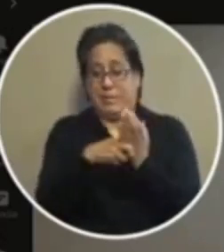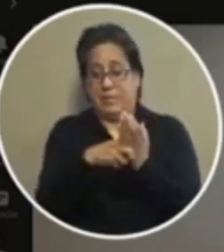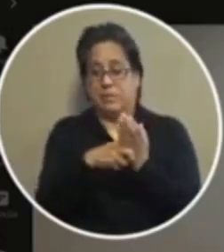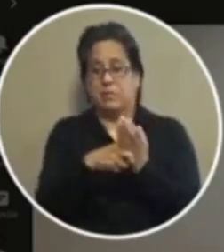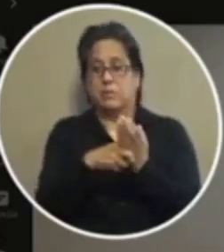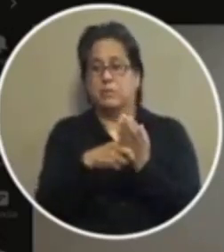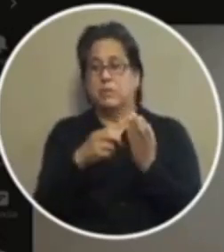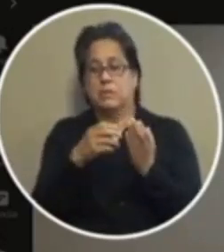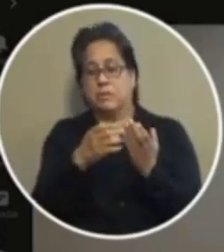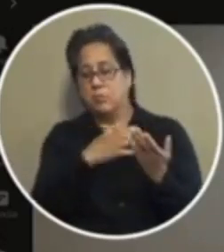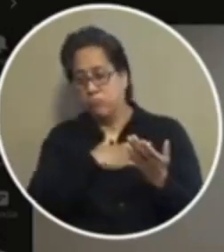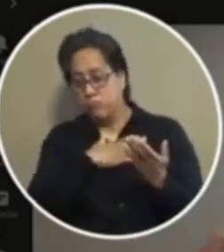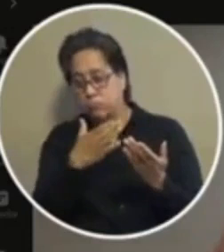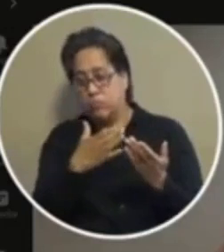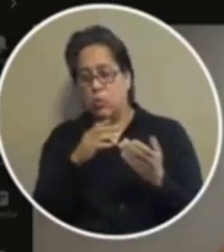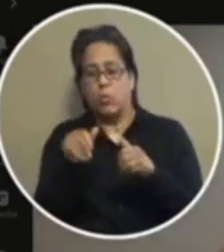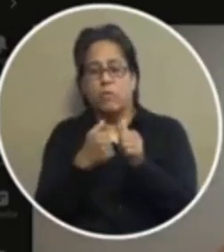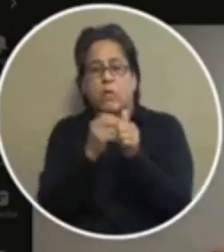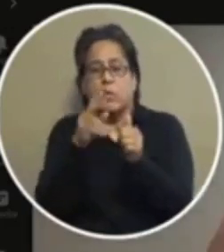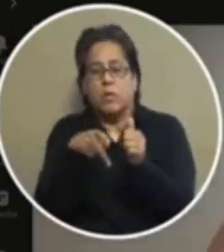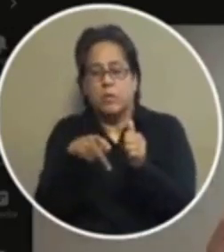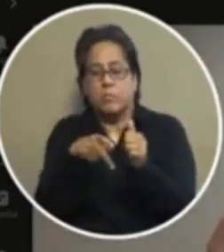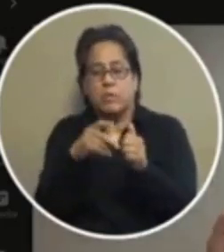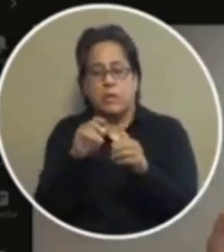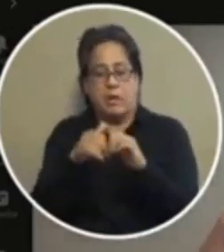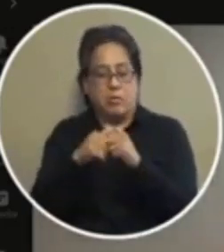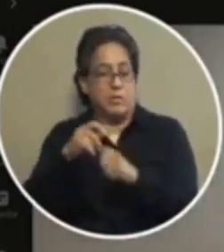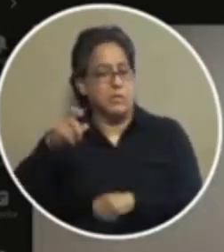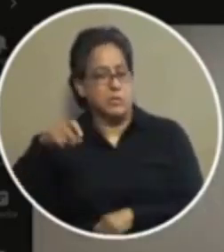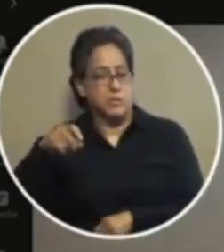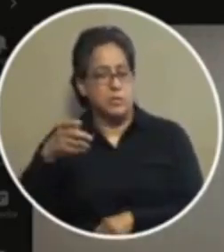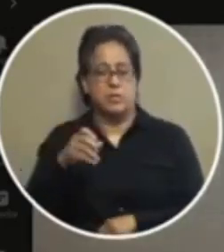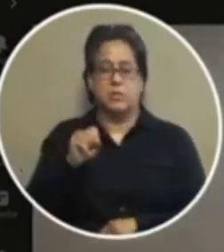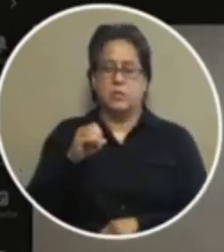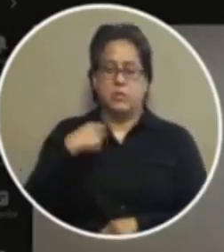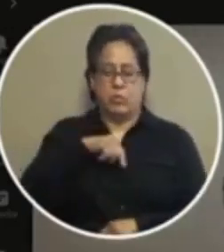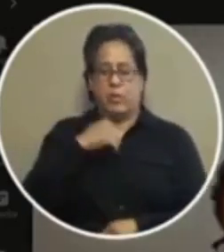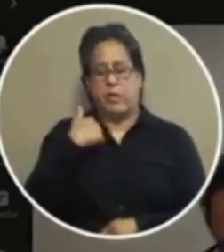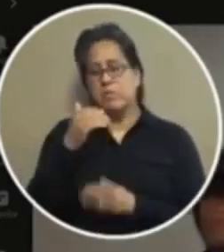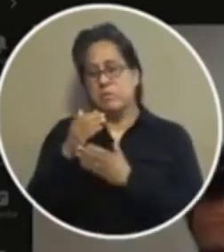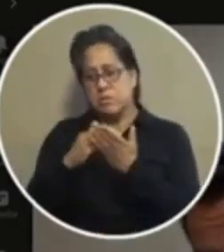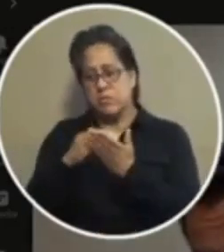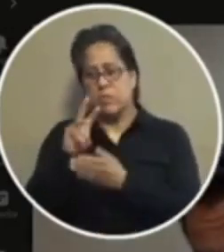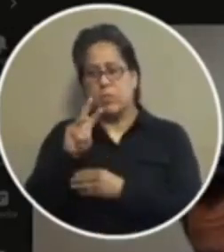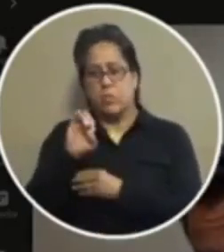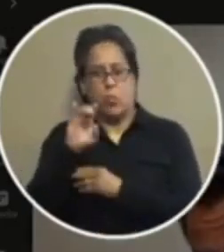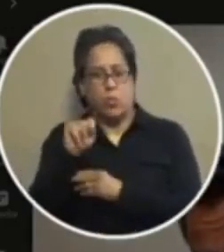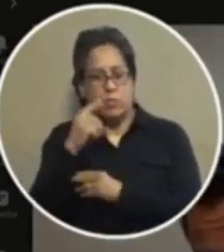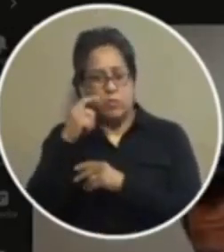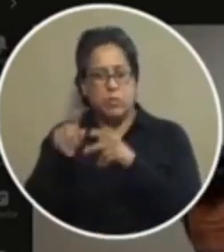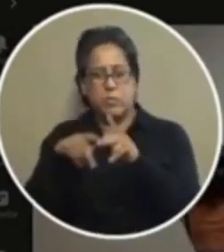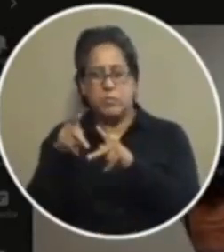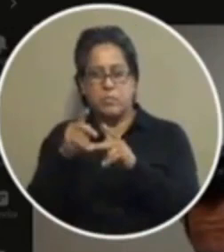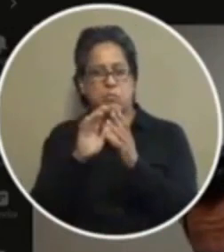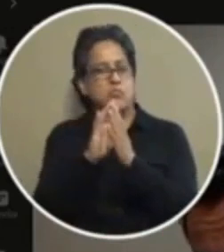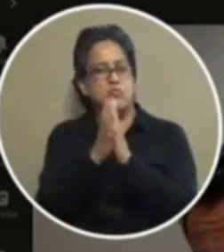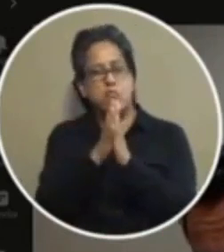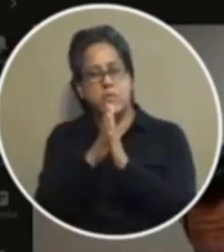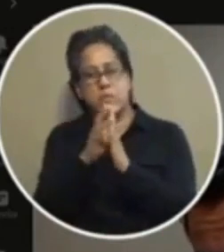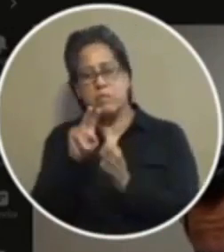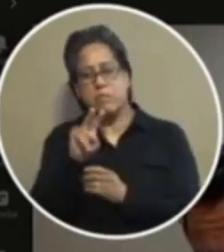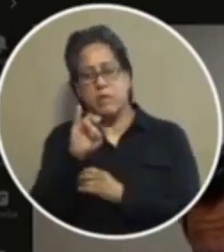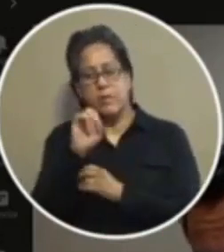those citations or follows up on them the way they should and so we have existing outstanding warrants for people for traffic violations